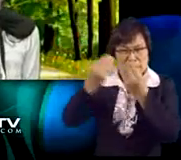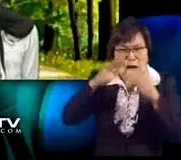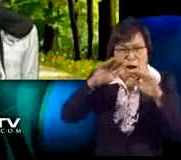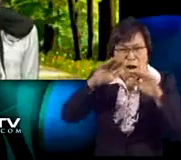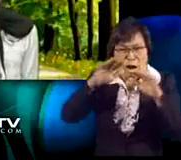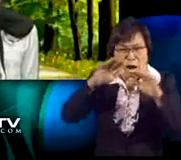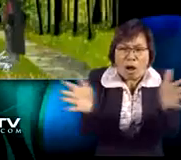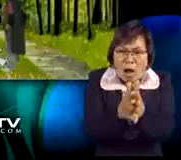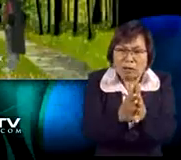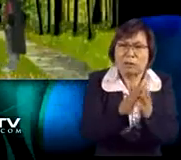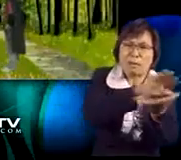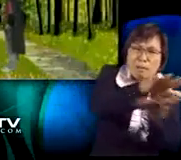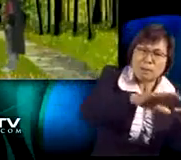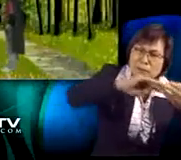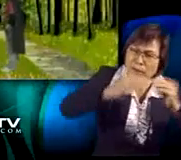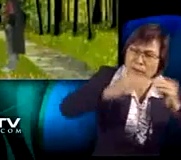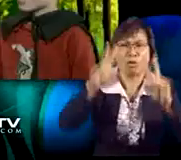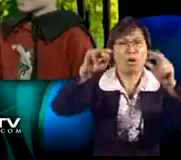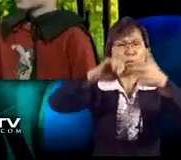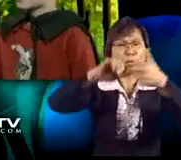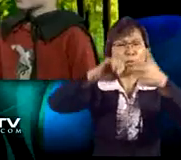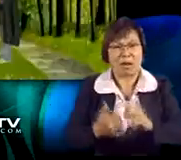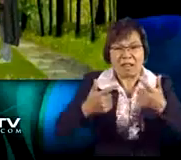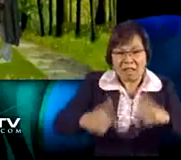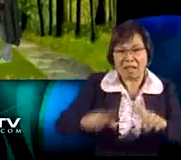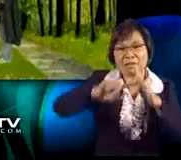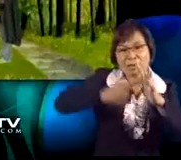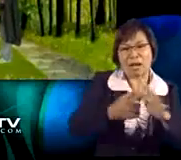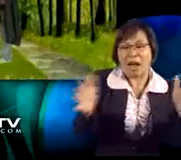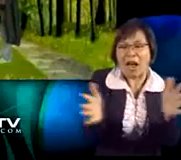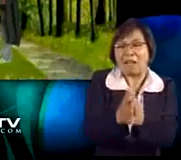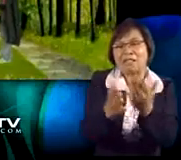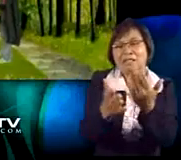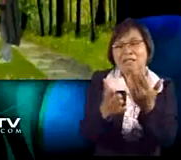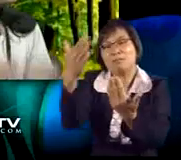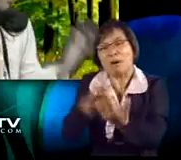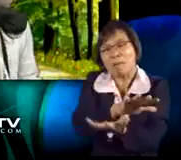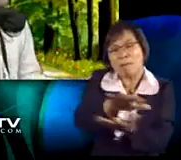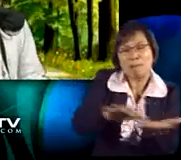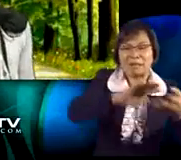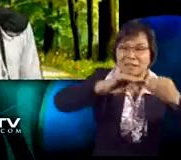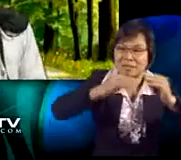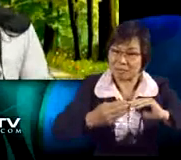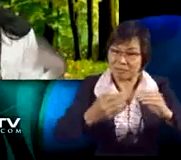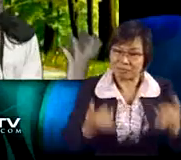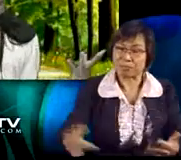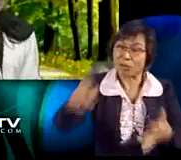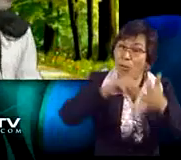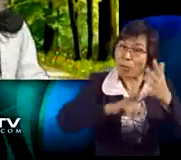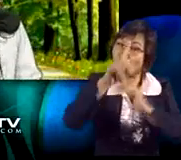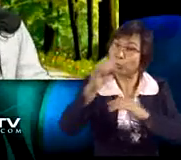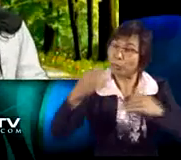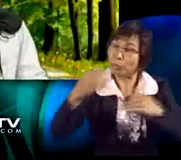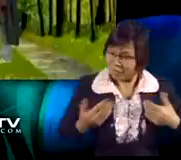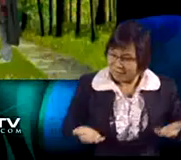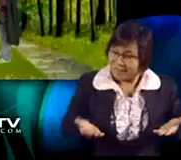Yes. Now, could you please teach me how to add mixed numbers? No problem. Let's begin by adding simple